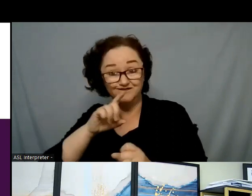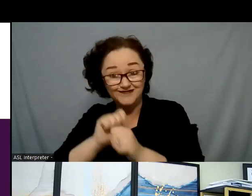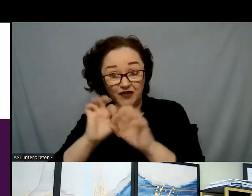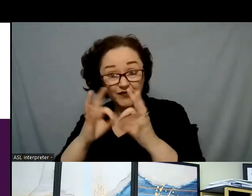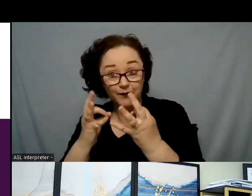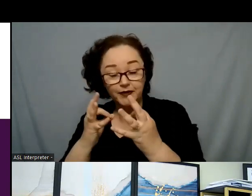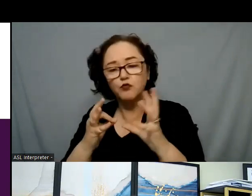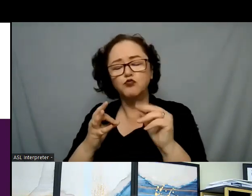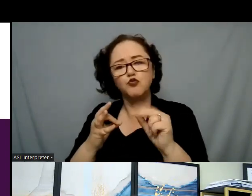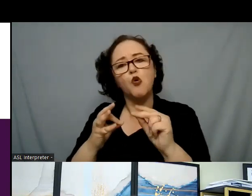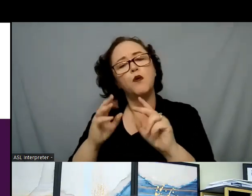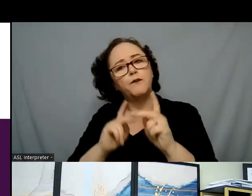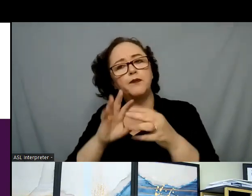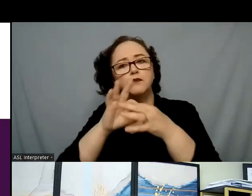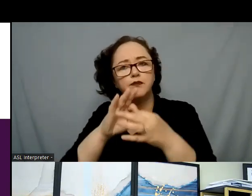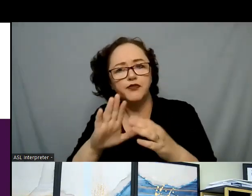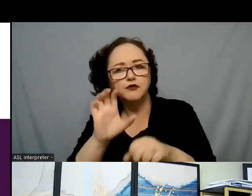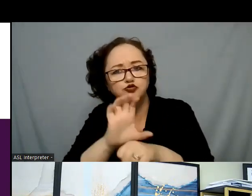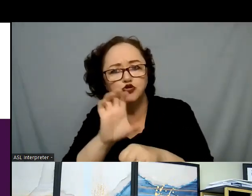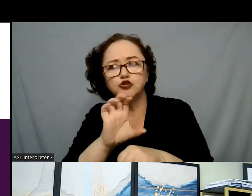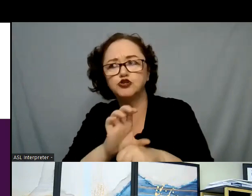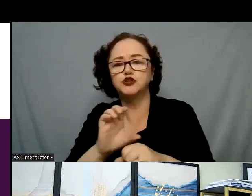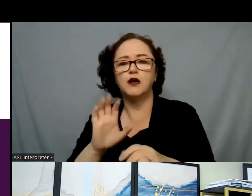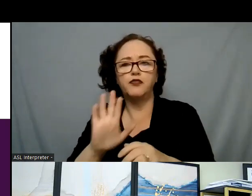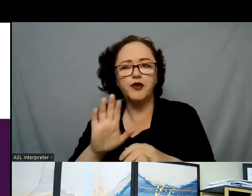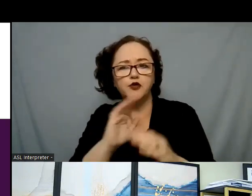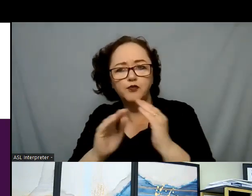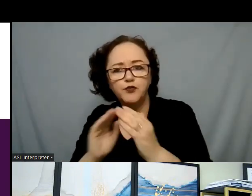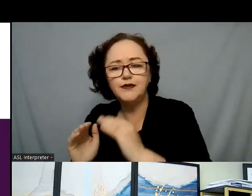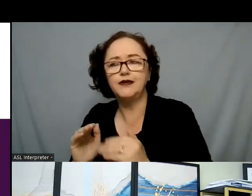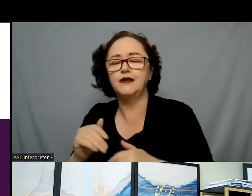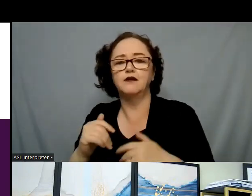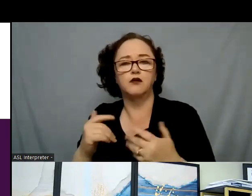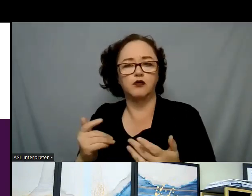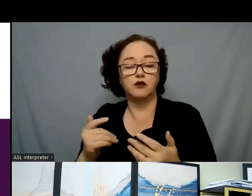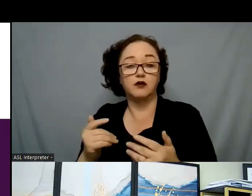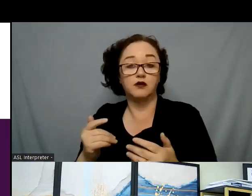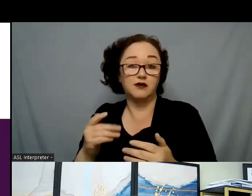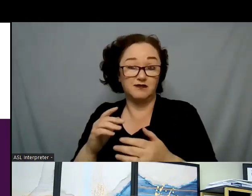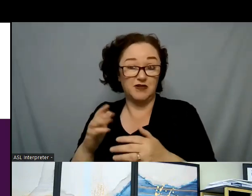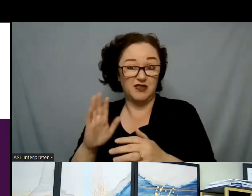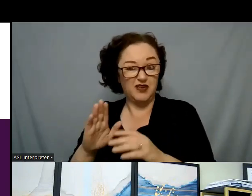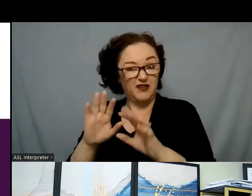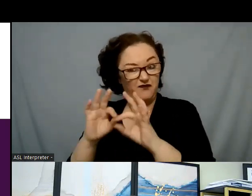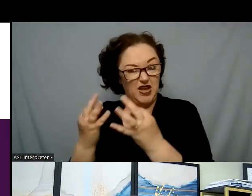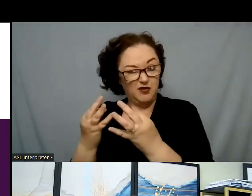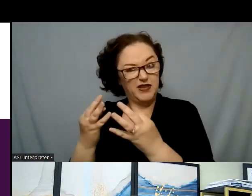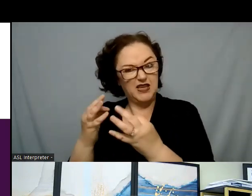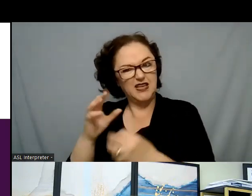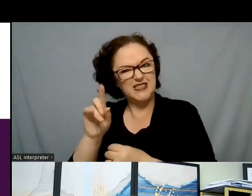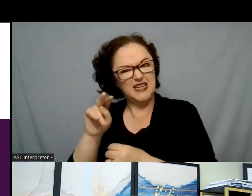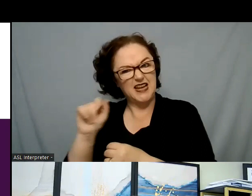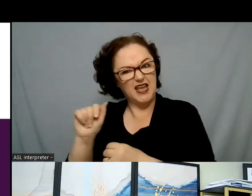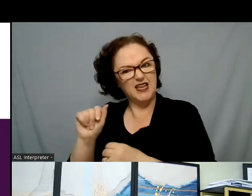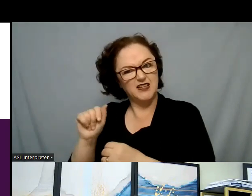They're people who are sitting on the corner watching the neighborhood. So, it may not be biological, but the blood doesn't matter because